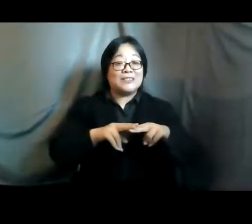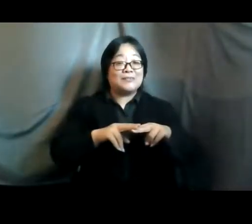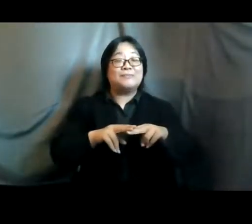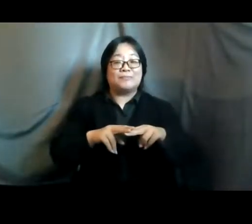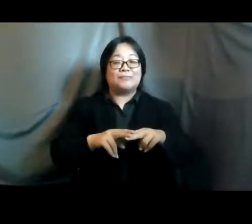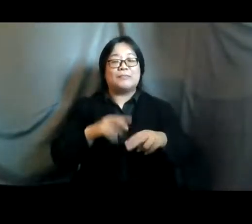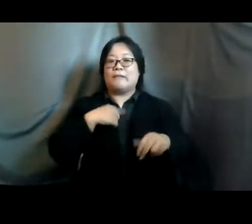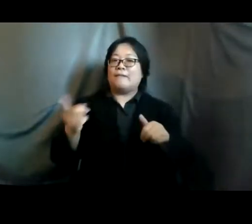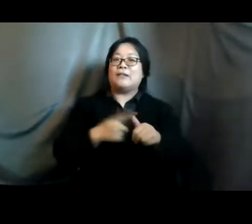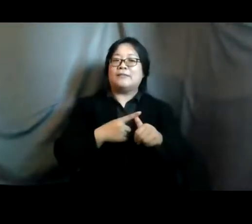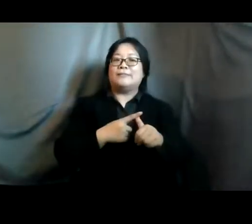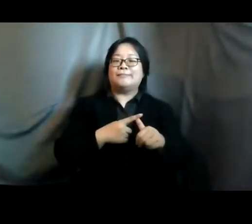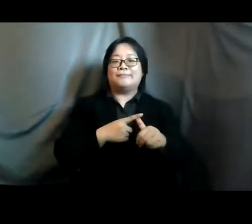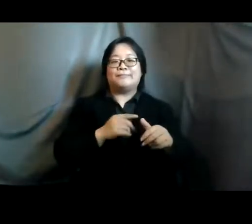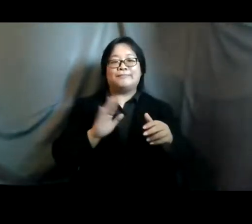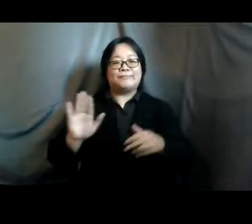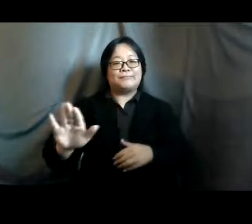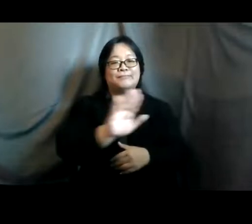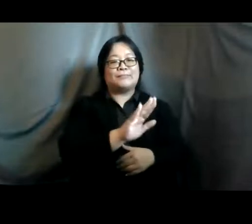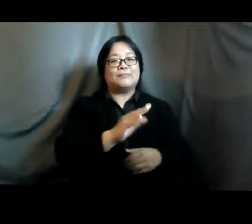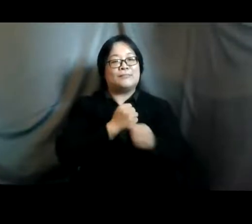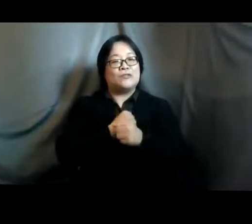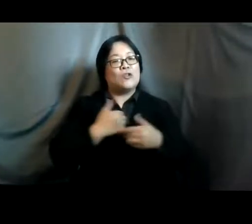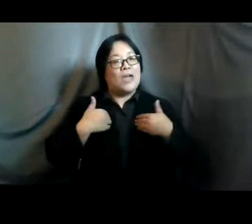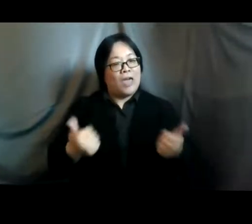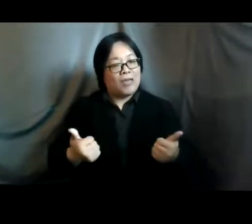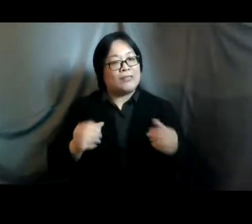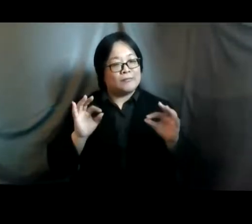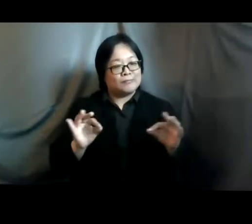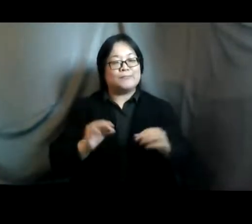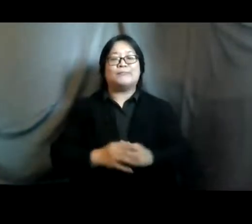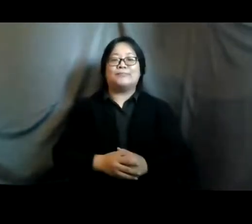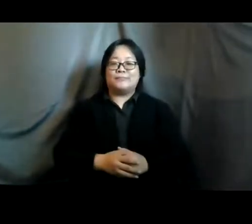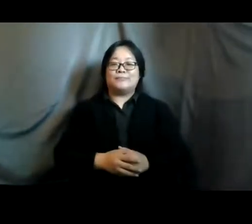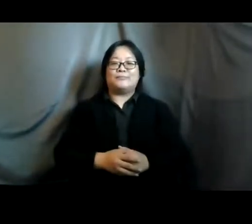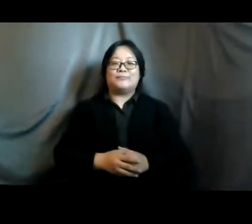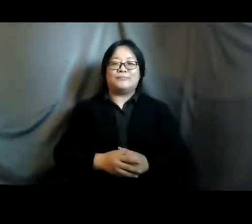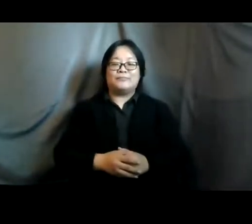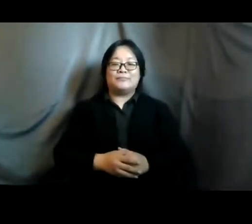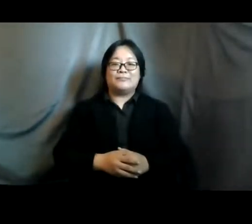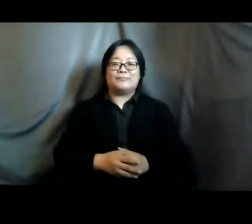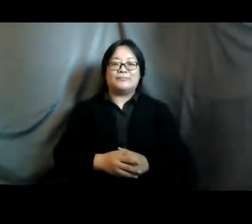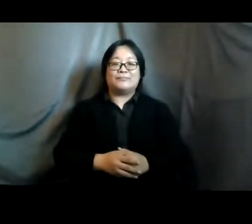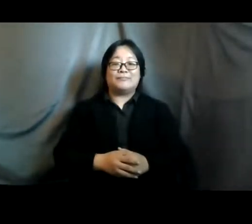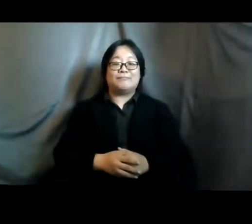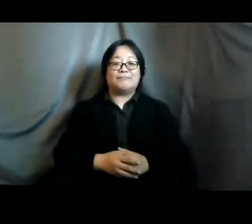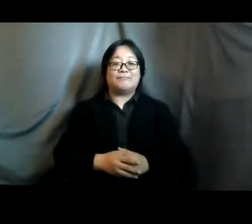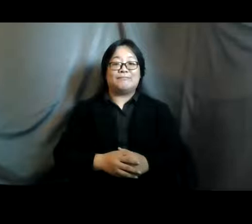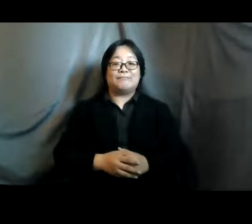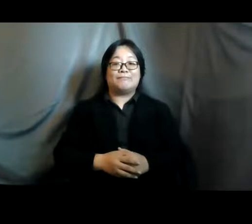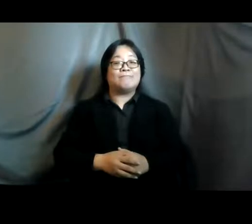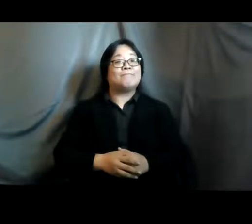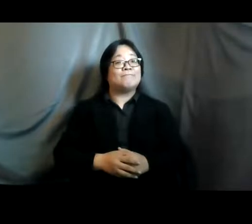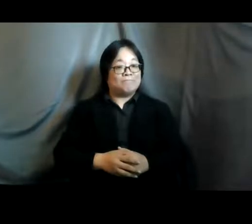to start by wishing you and your loved ones good health this evening um so excellencies and distinguished